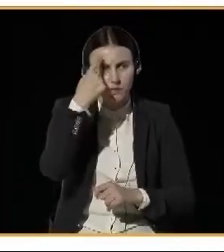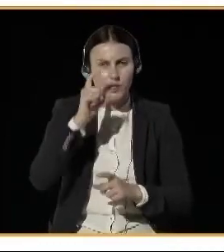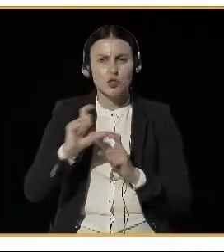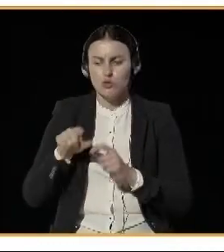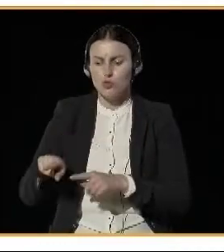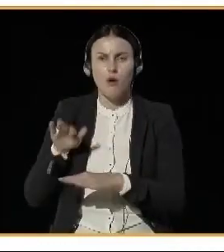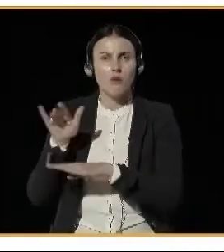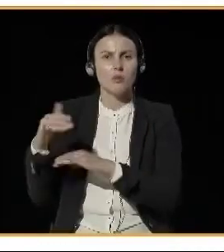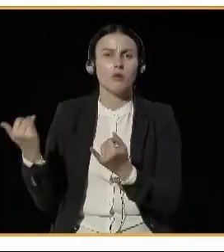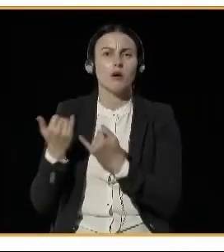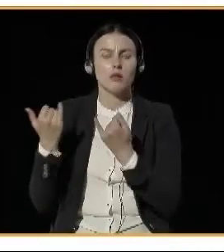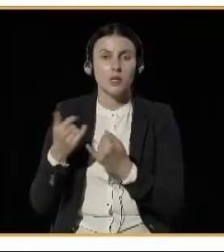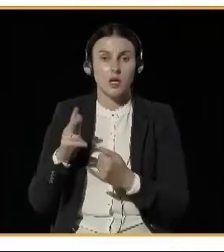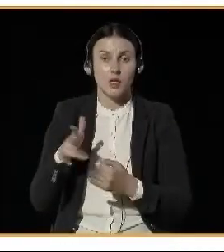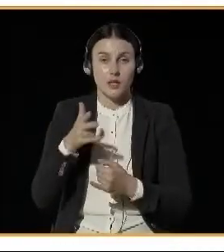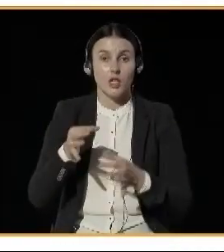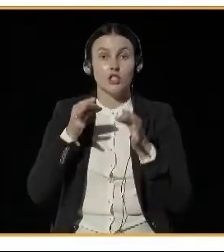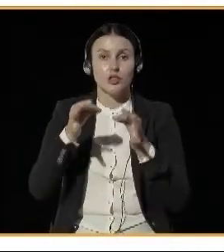off their kids or picking them up.